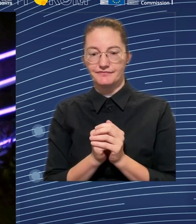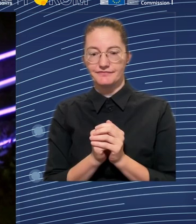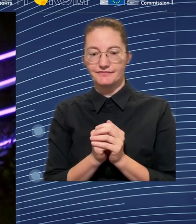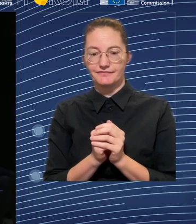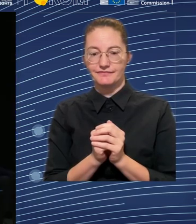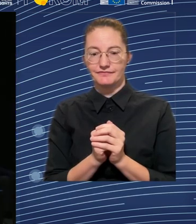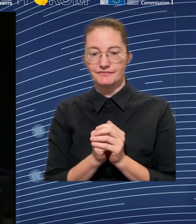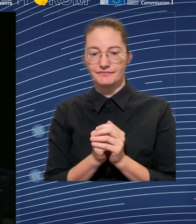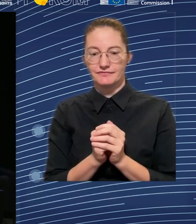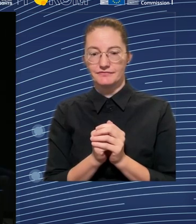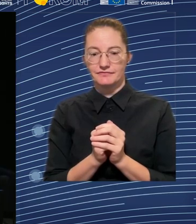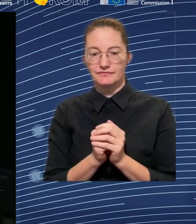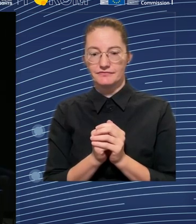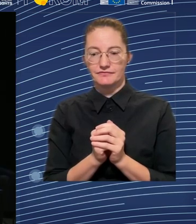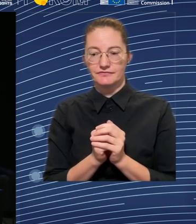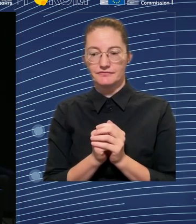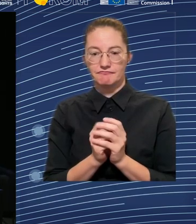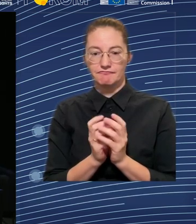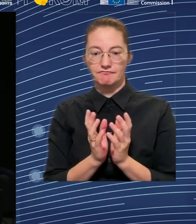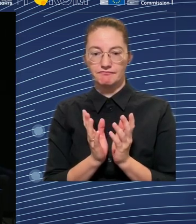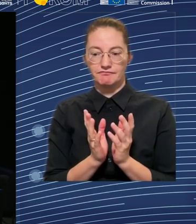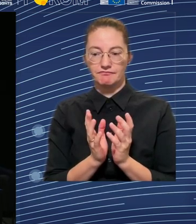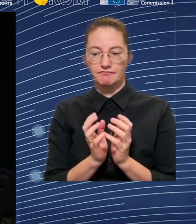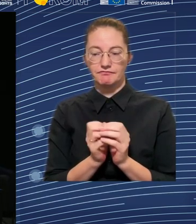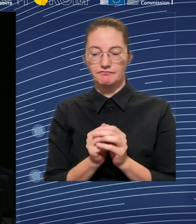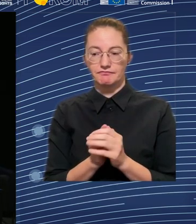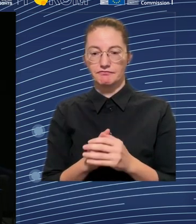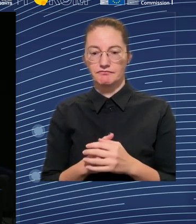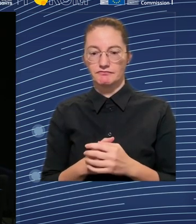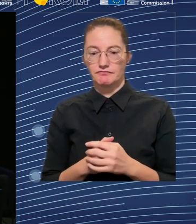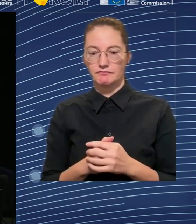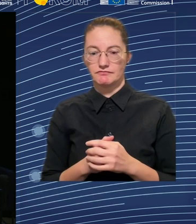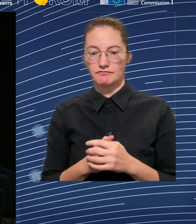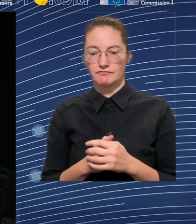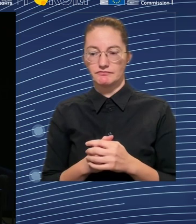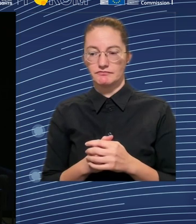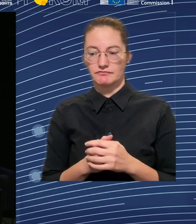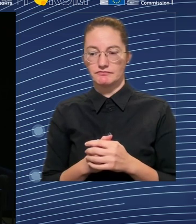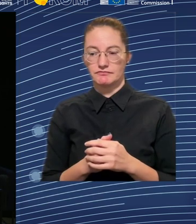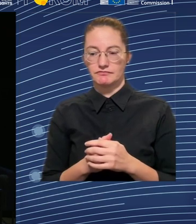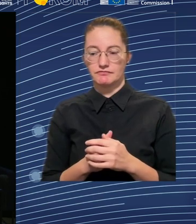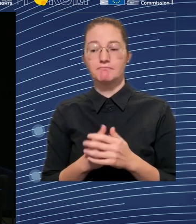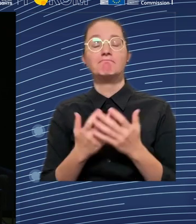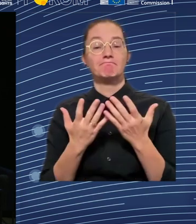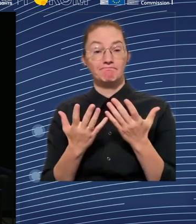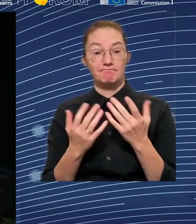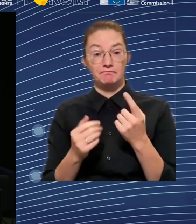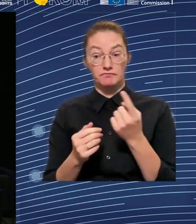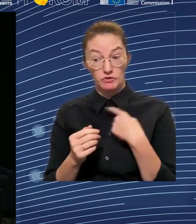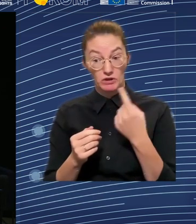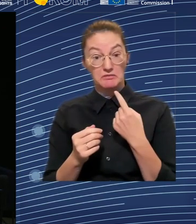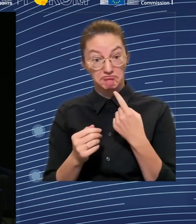negotiate the change with the workers, with their trade unions. So, I think that that is a real change